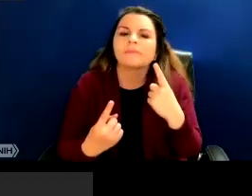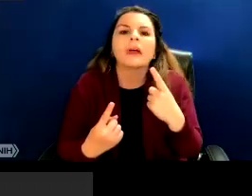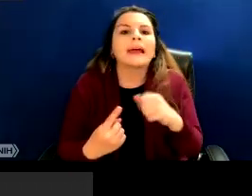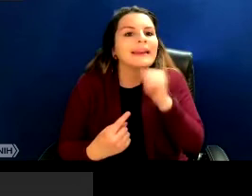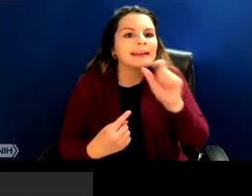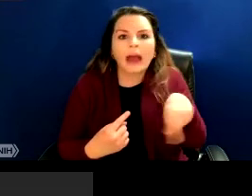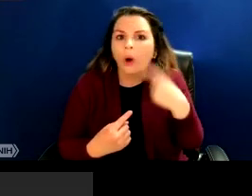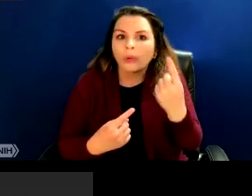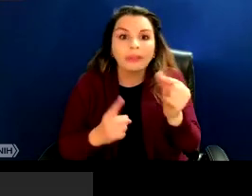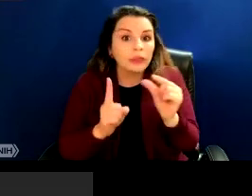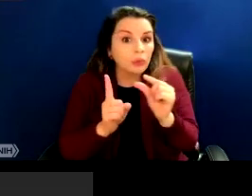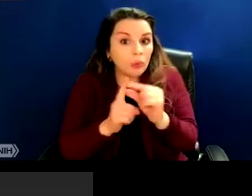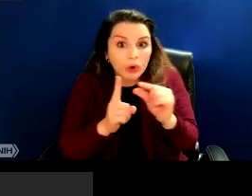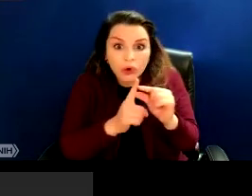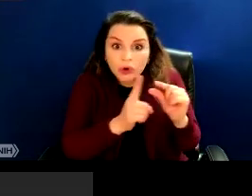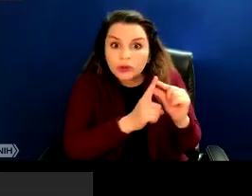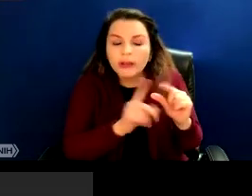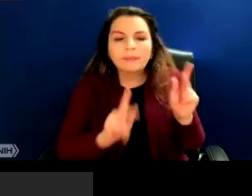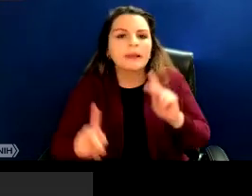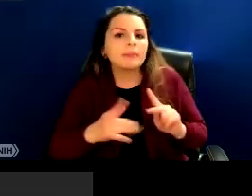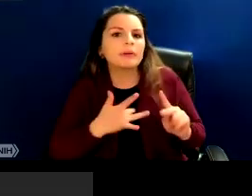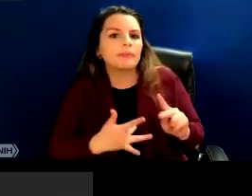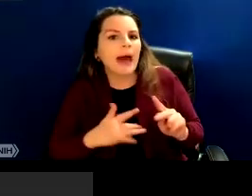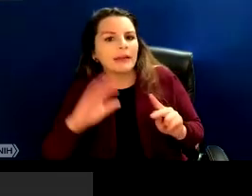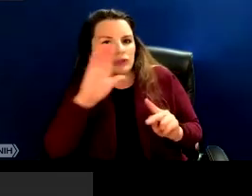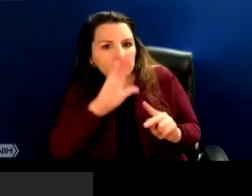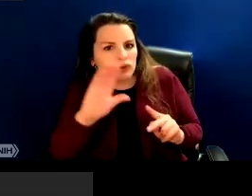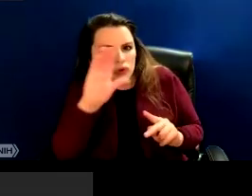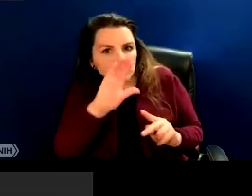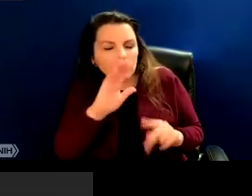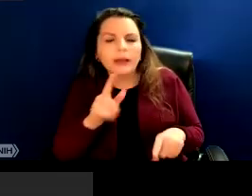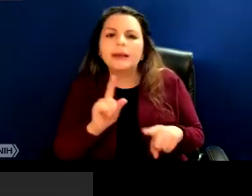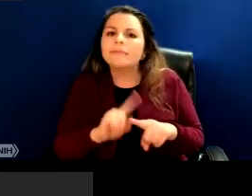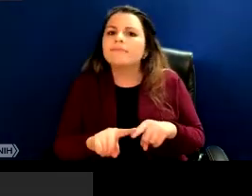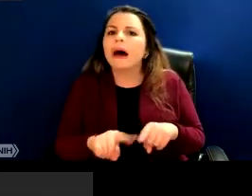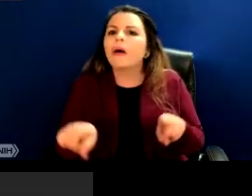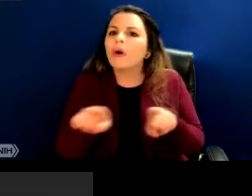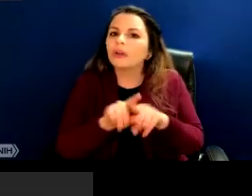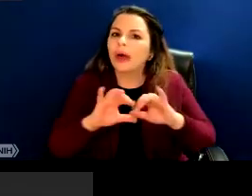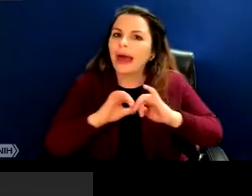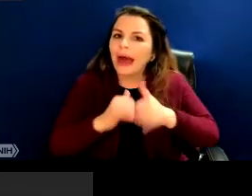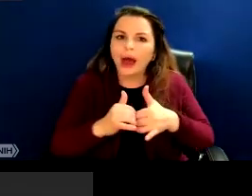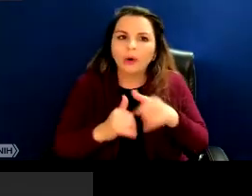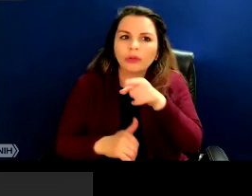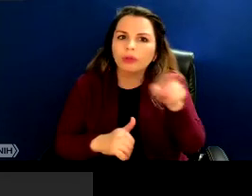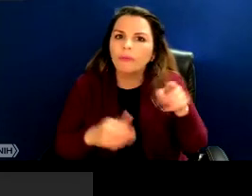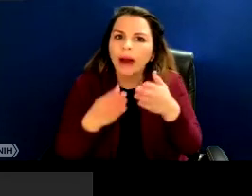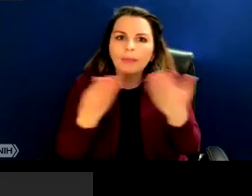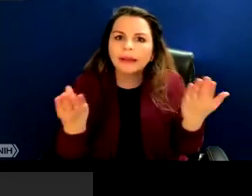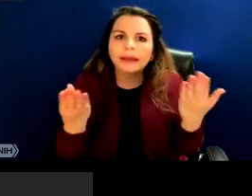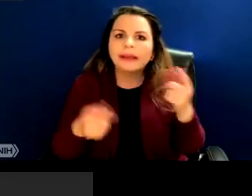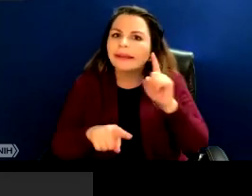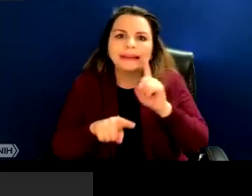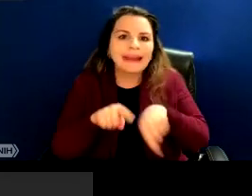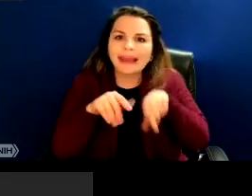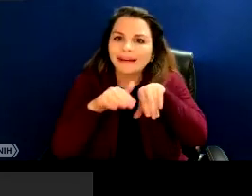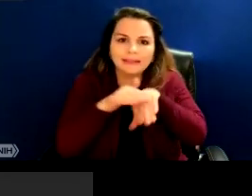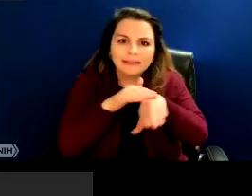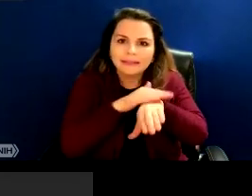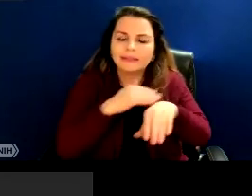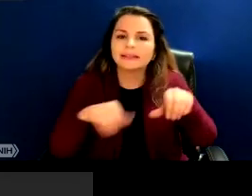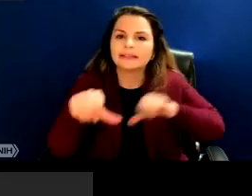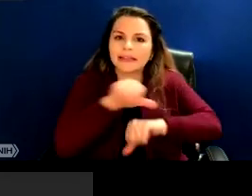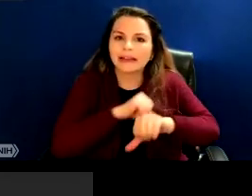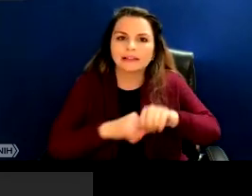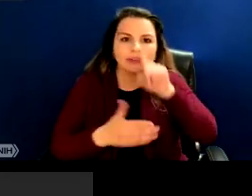like what are the words that are searched and how is it that the public cannot access scientific research for the